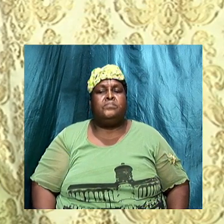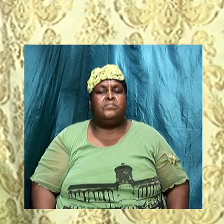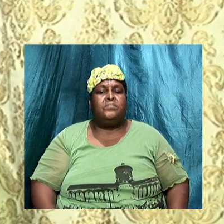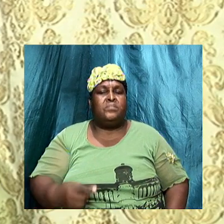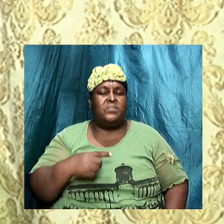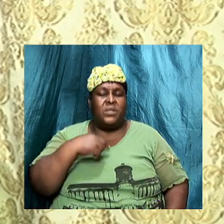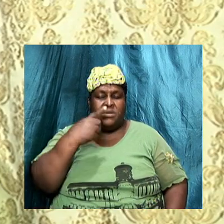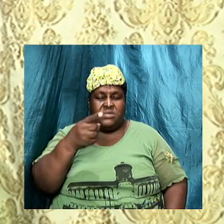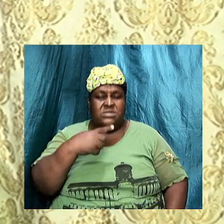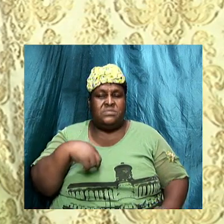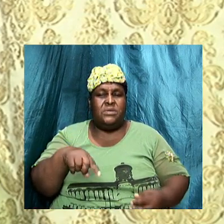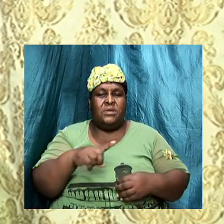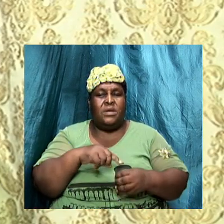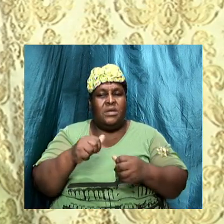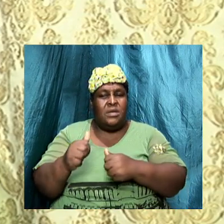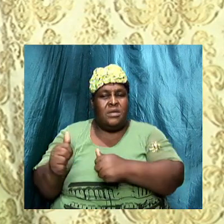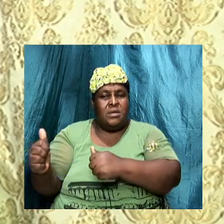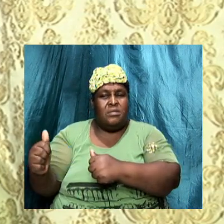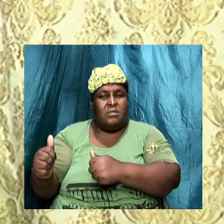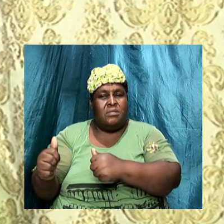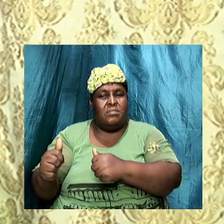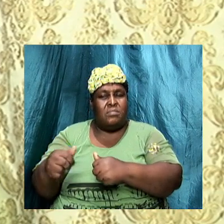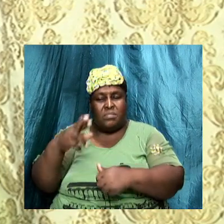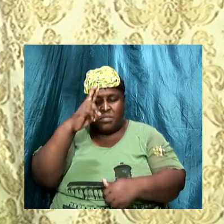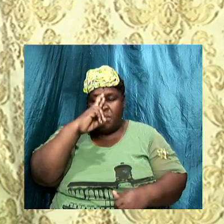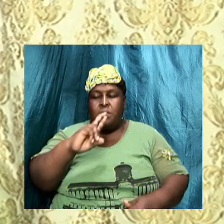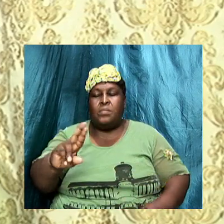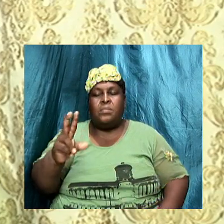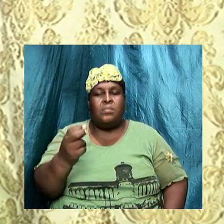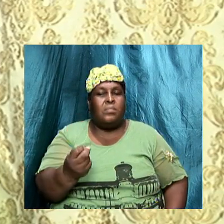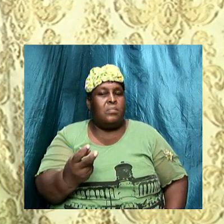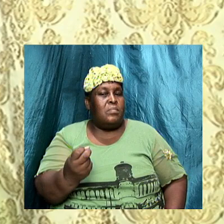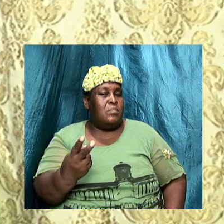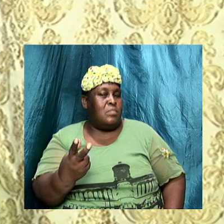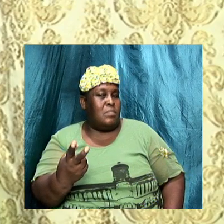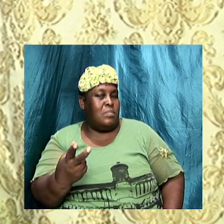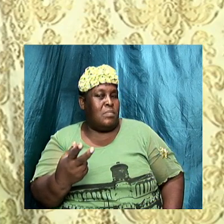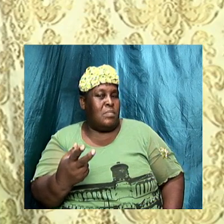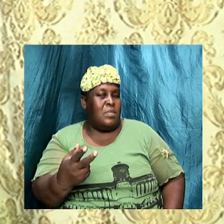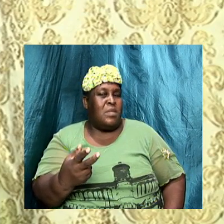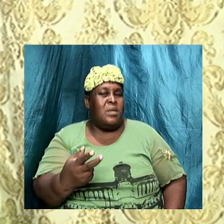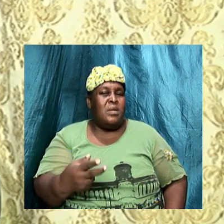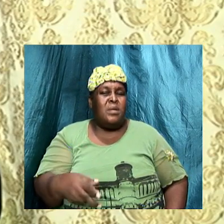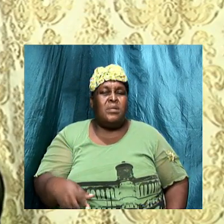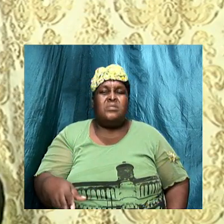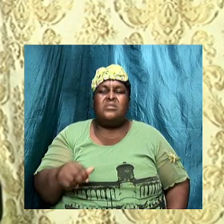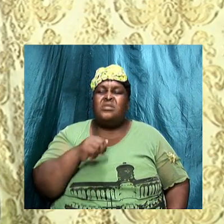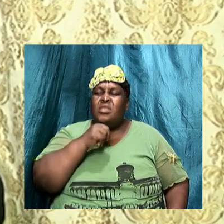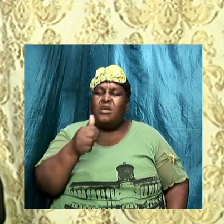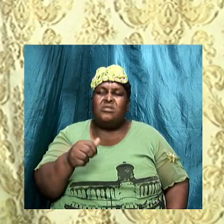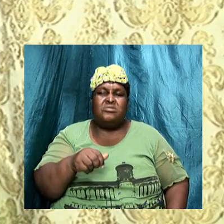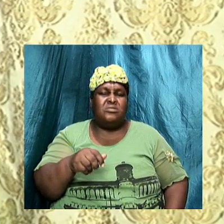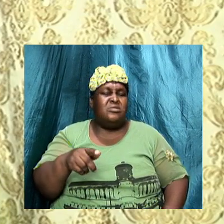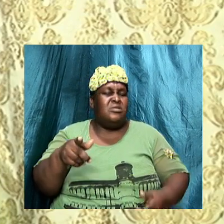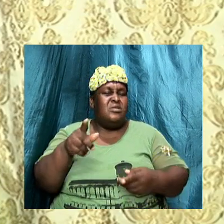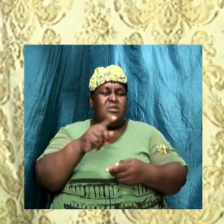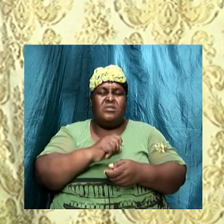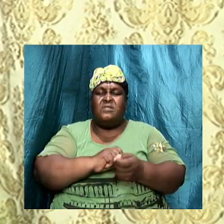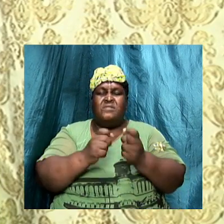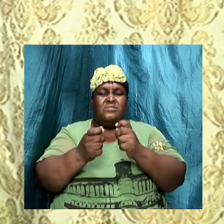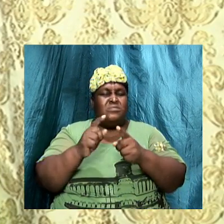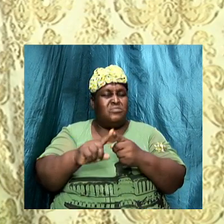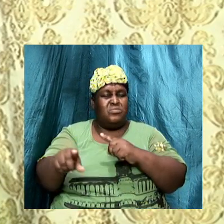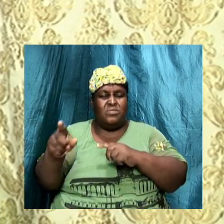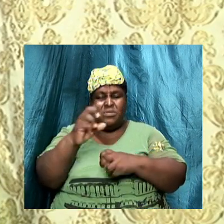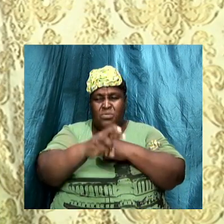talk about the apostle in Romans chapter 12. And when he said that we should not be conformed to the world, but we should